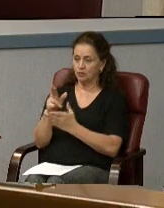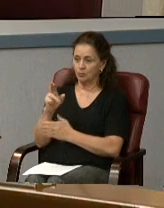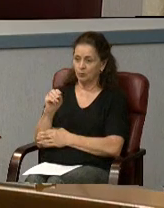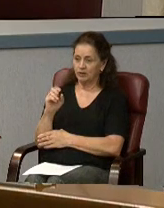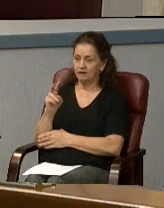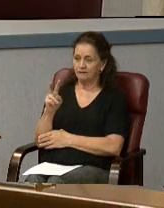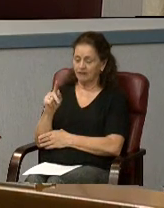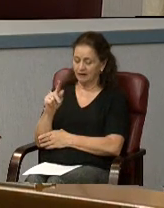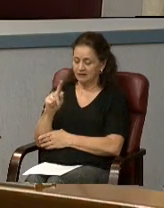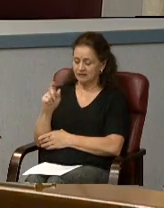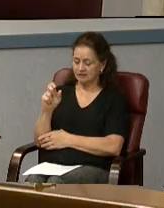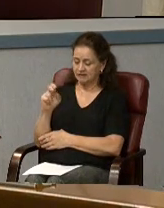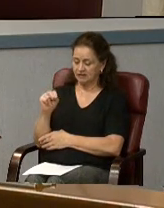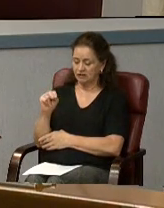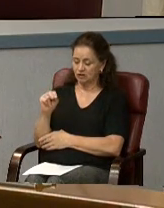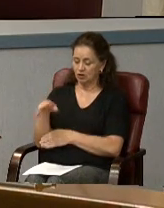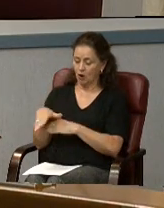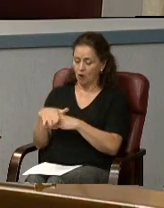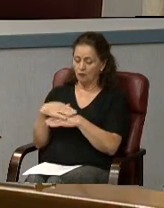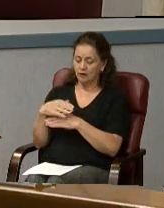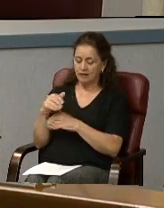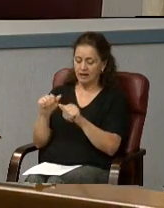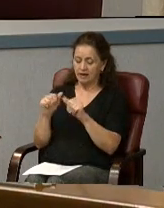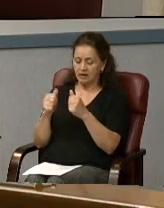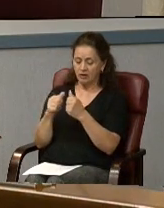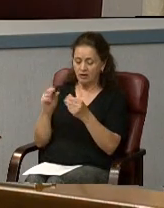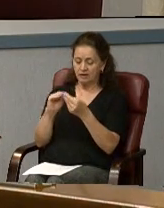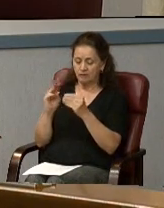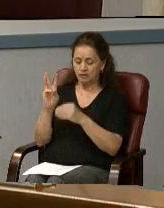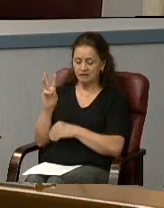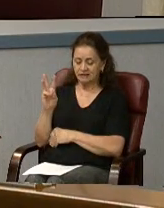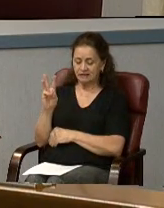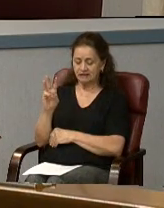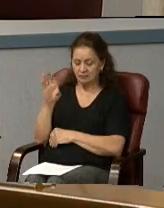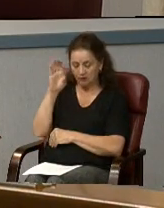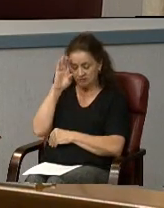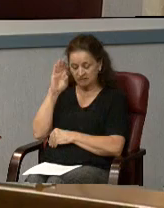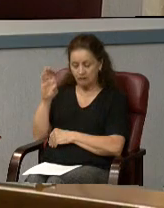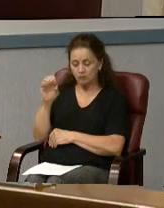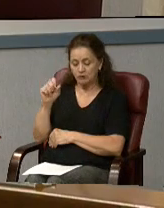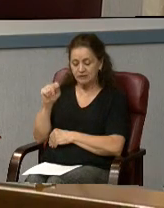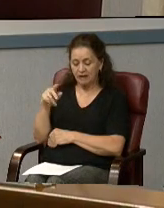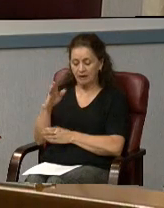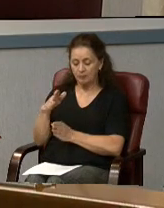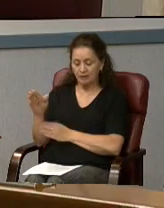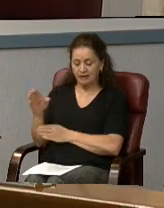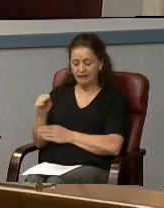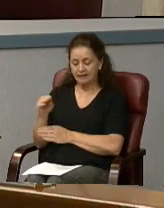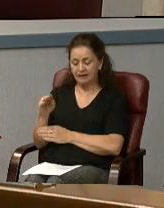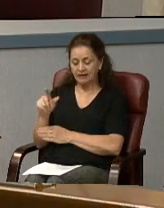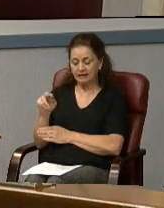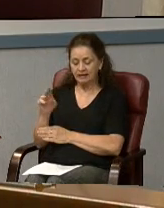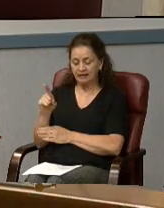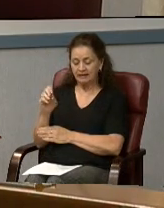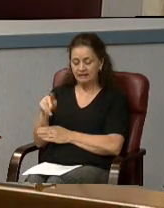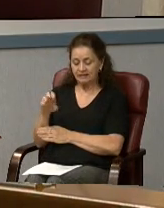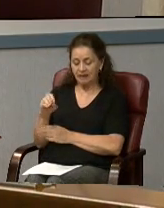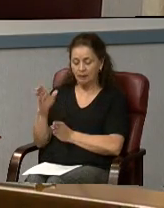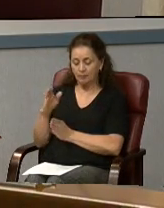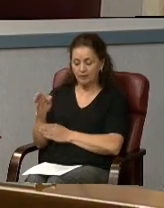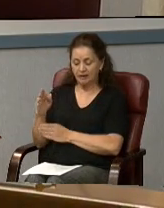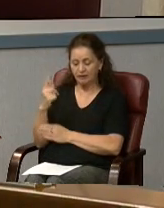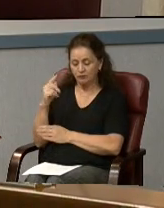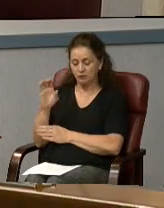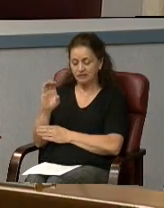Overlay Area Number 6, Conceptual Site Plan, and Landscape Plan for C Street Flats, formerly